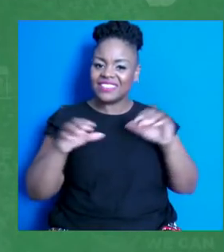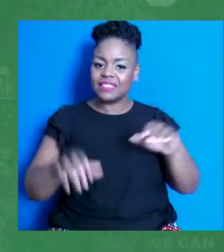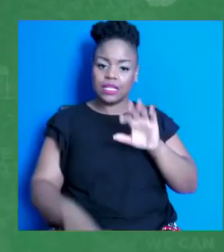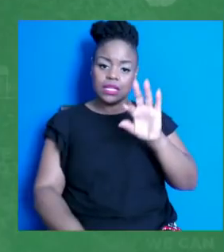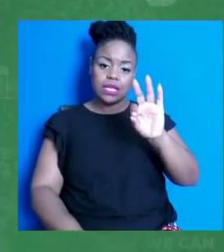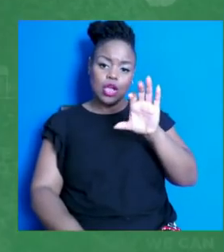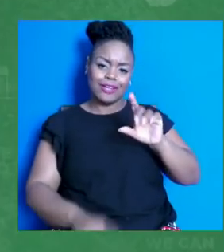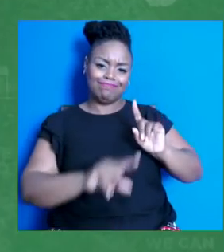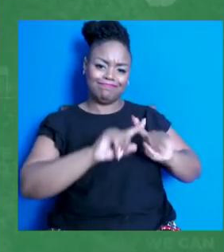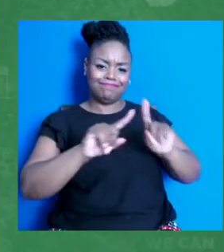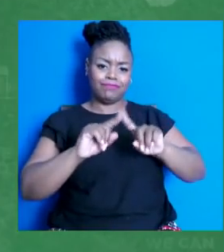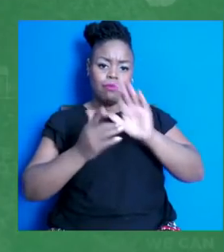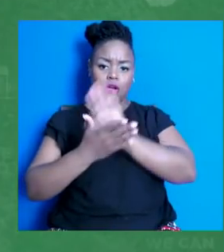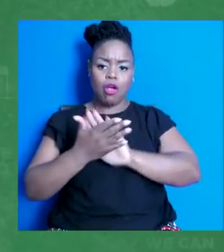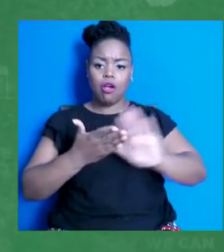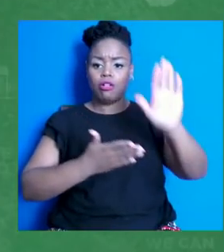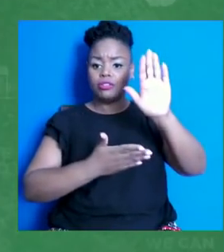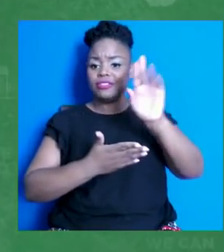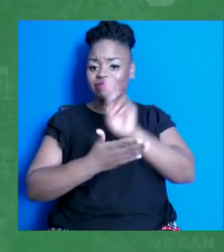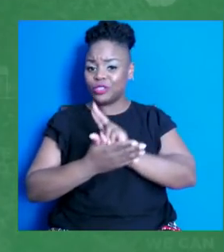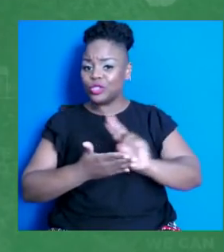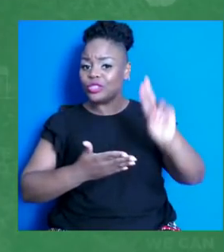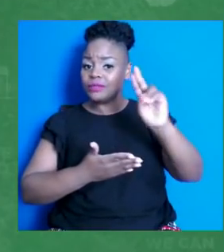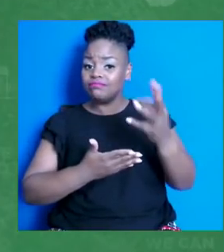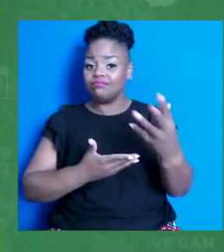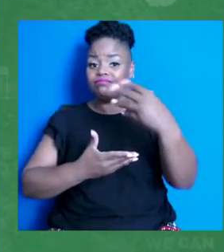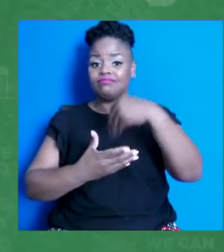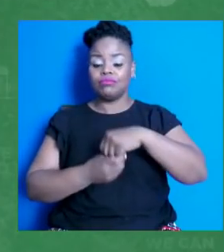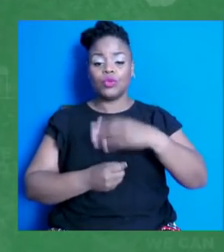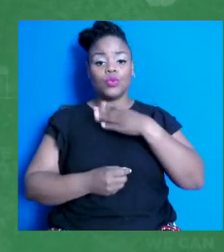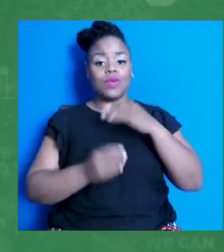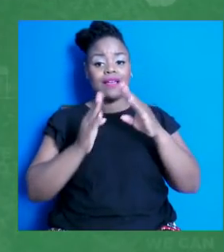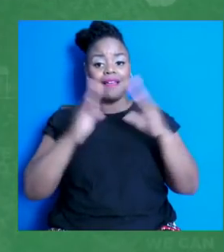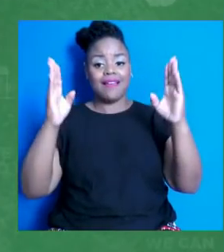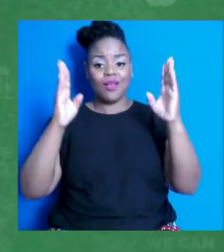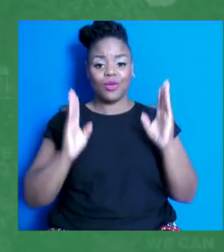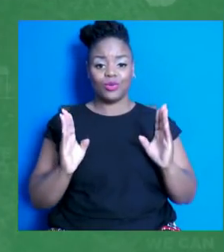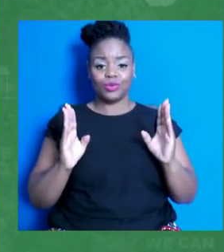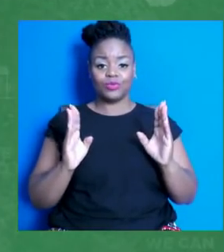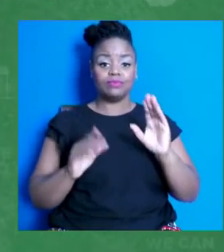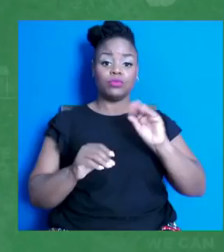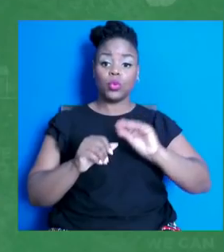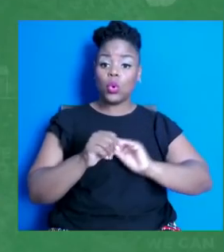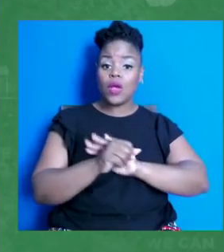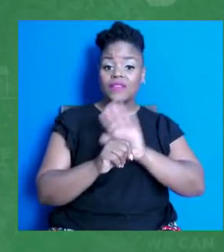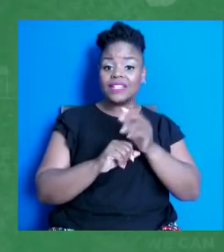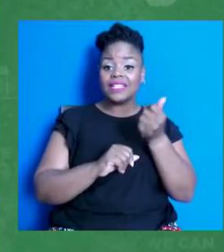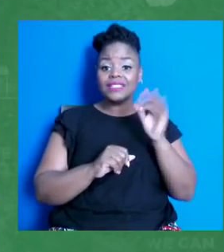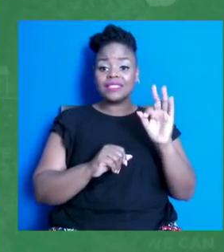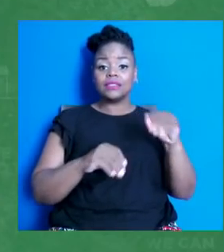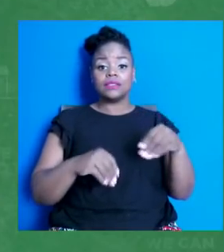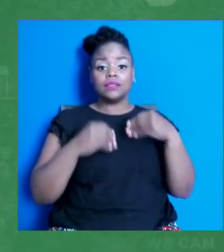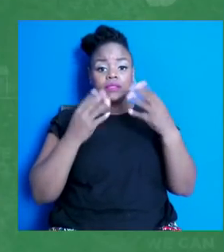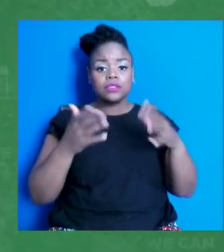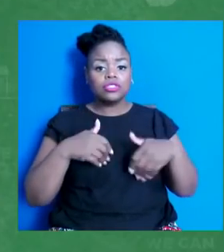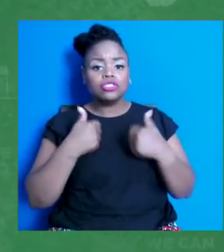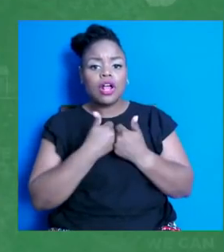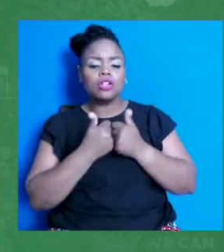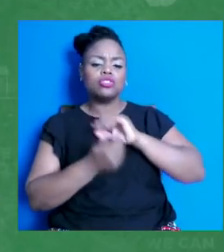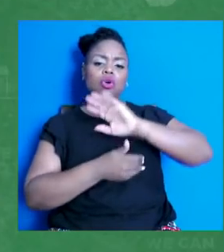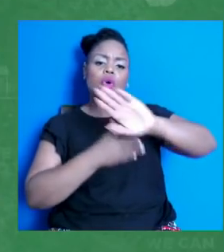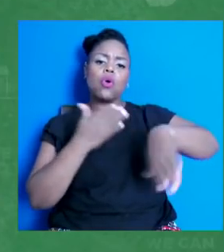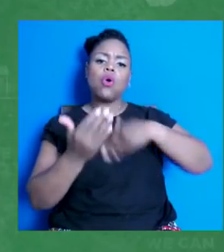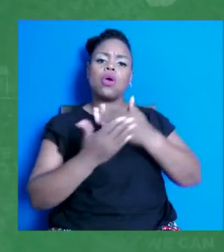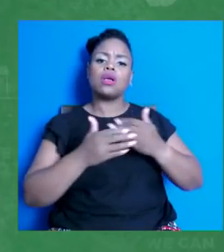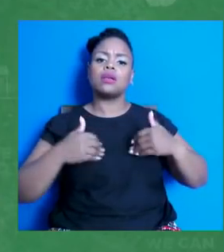participating in the White House COVID-19 college challenge and all the young people participating in the COVID-19 student